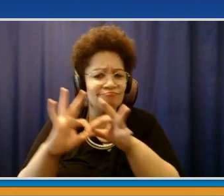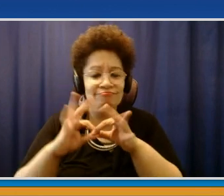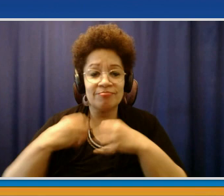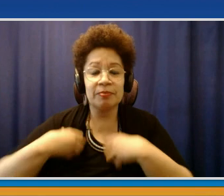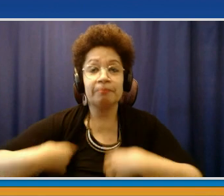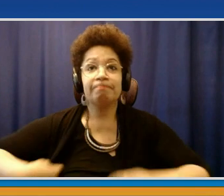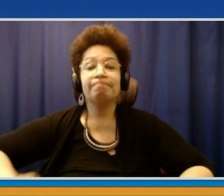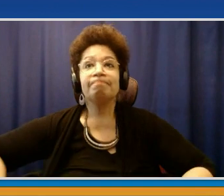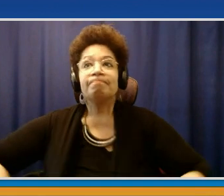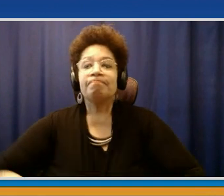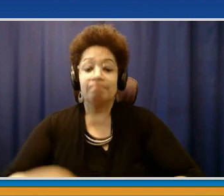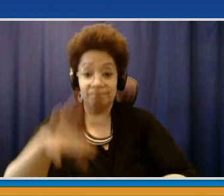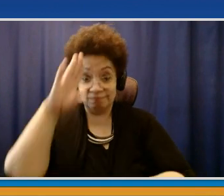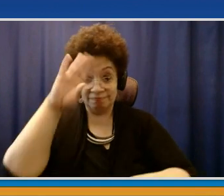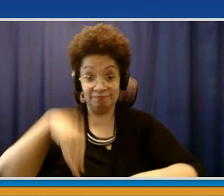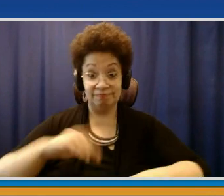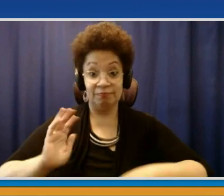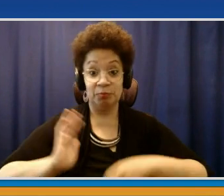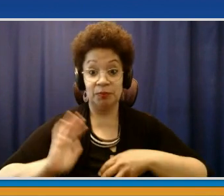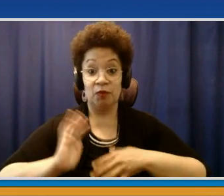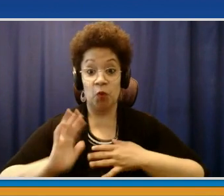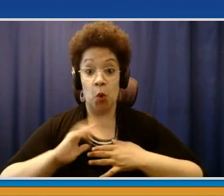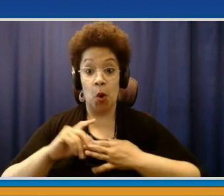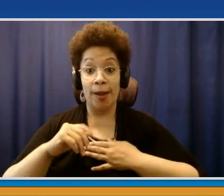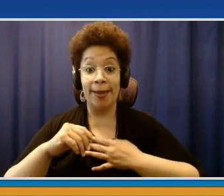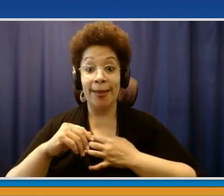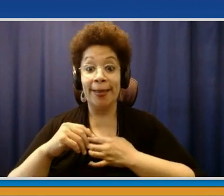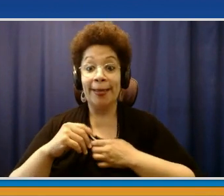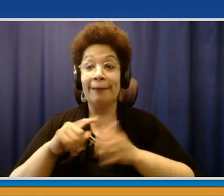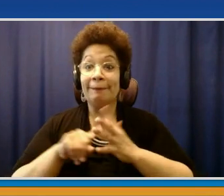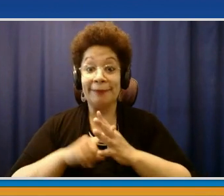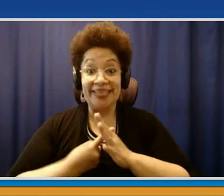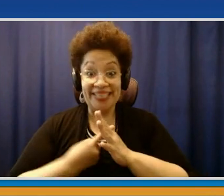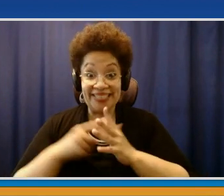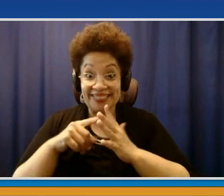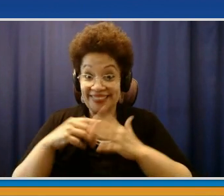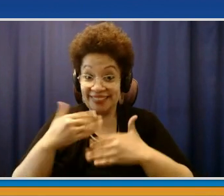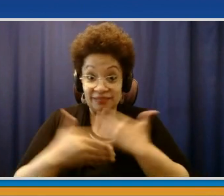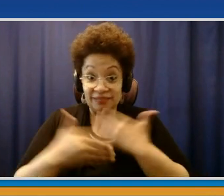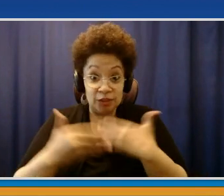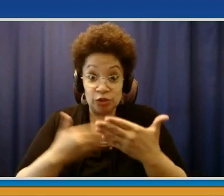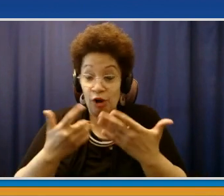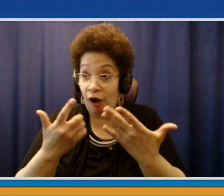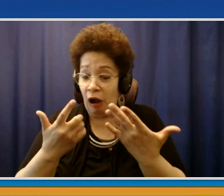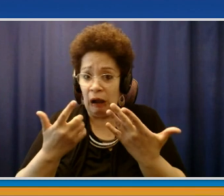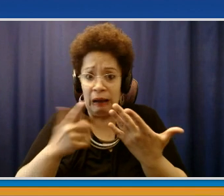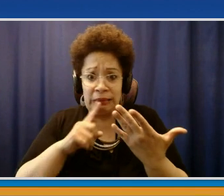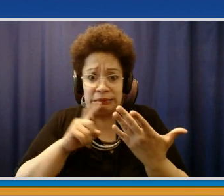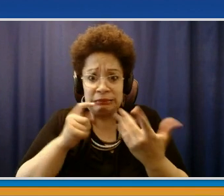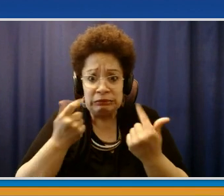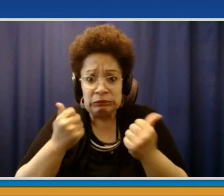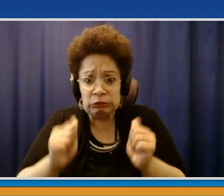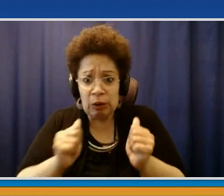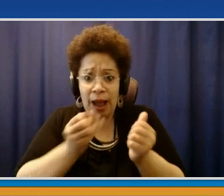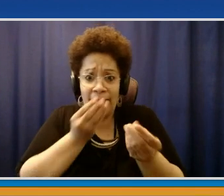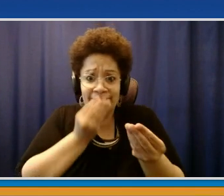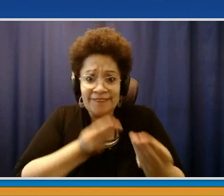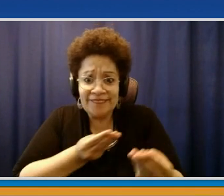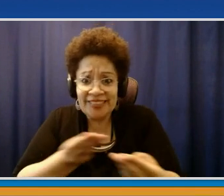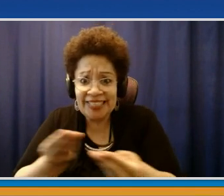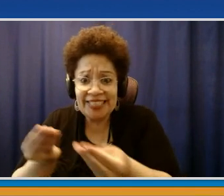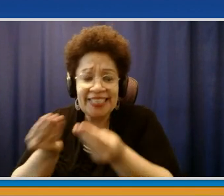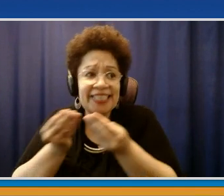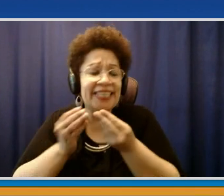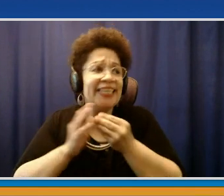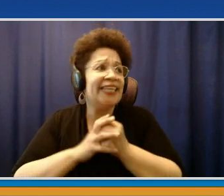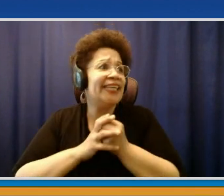to get people tested for the COVID virus, you mentioned food distribution. That is one challenge in a city like Yonkers, or the city of my birth, Mount